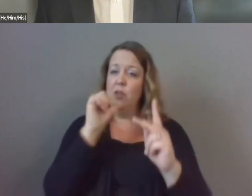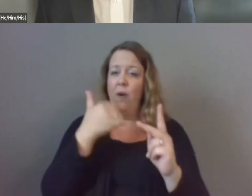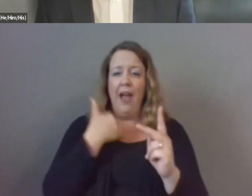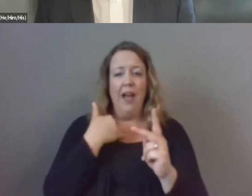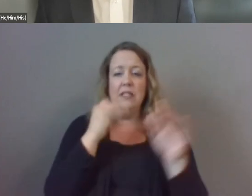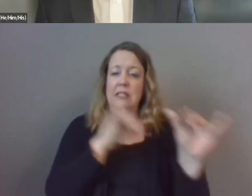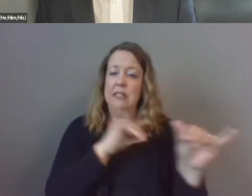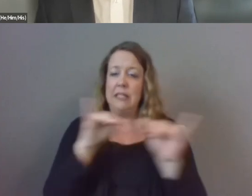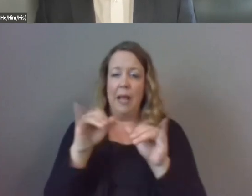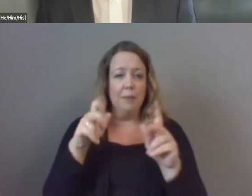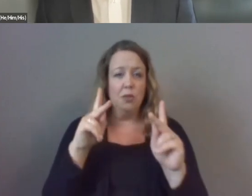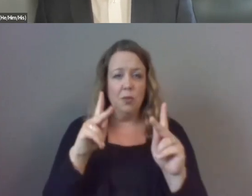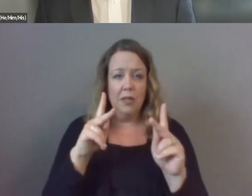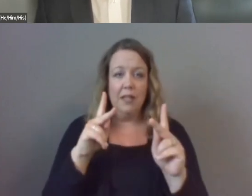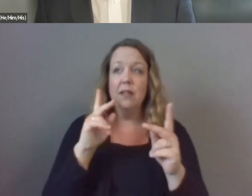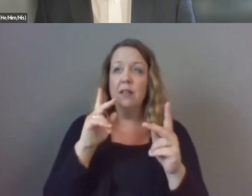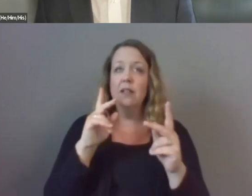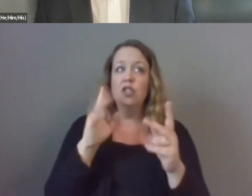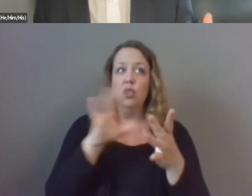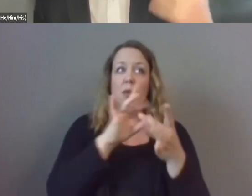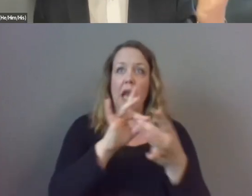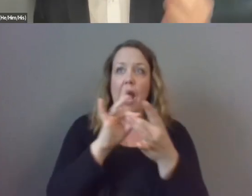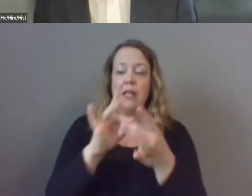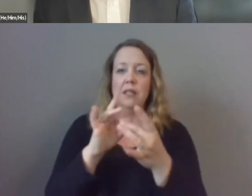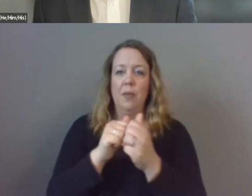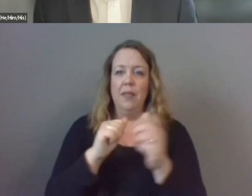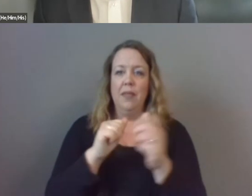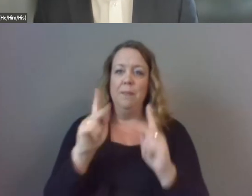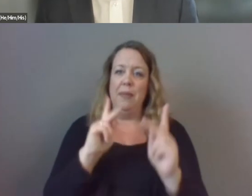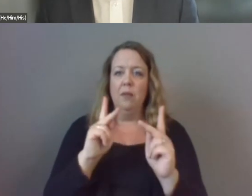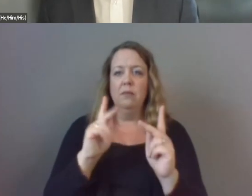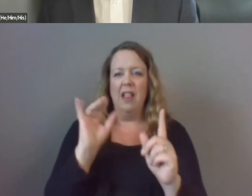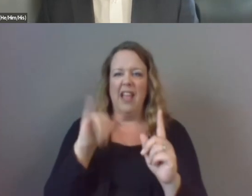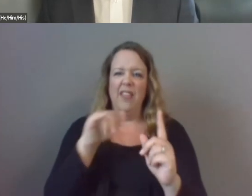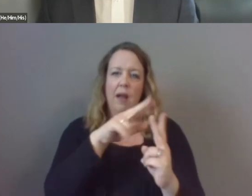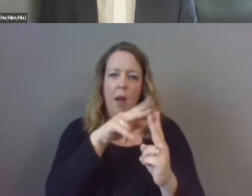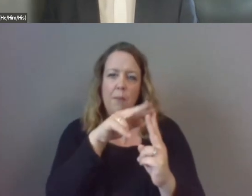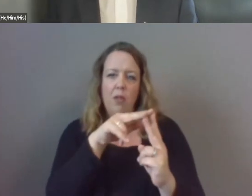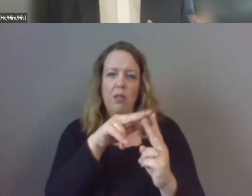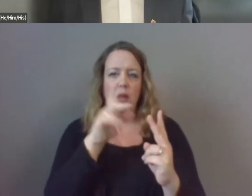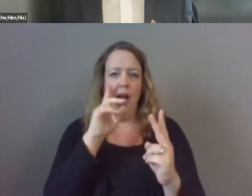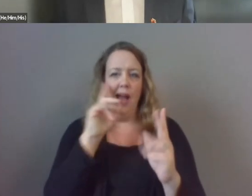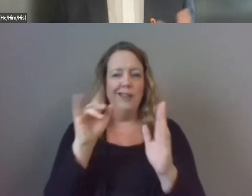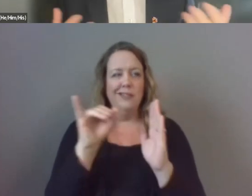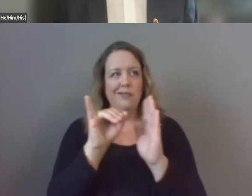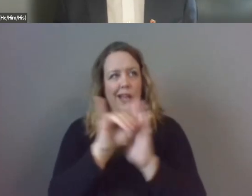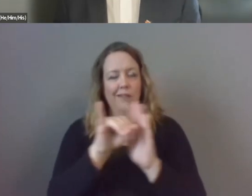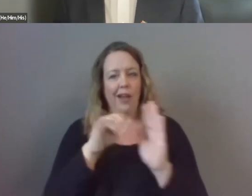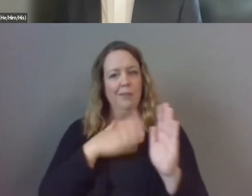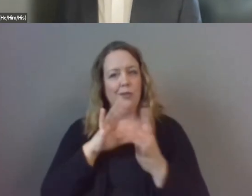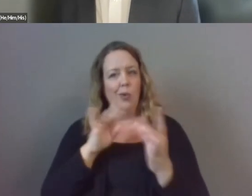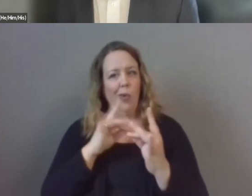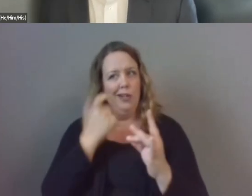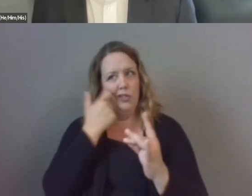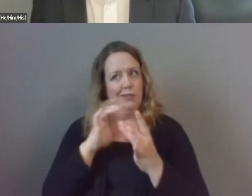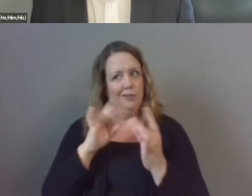to as organically connect with those uh with with people like the couple that i identified my story to story a couple